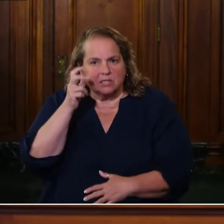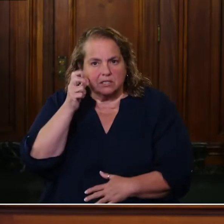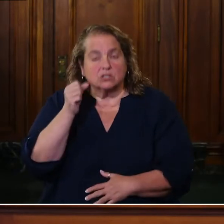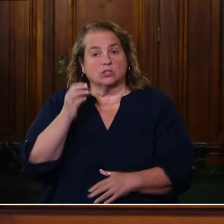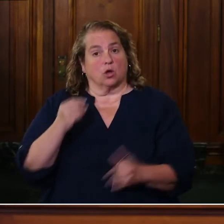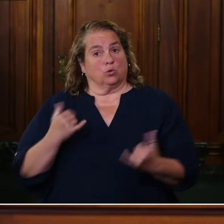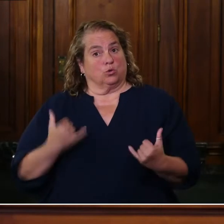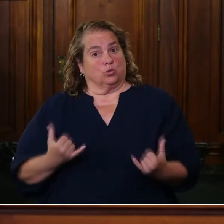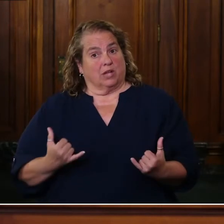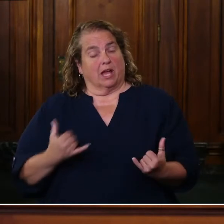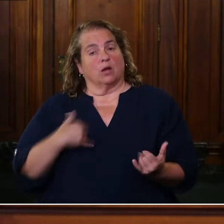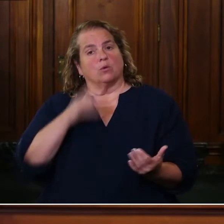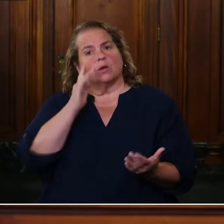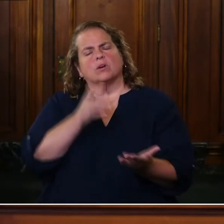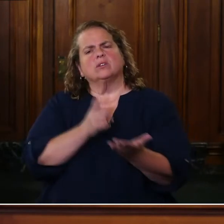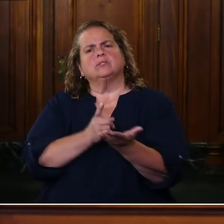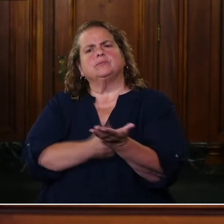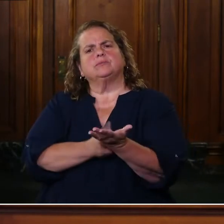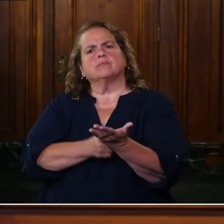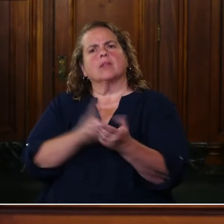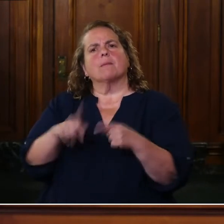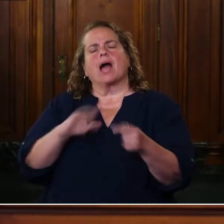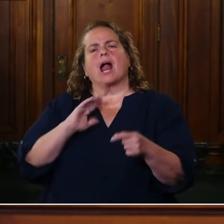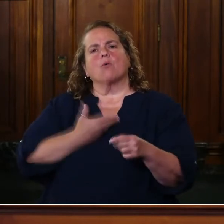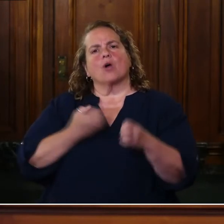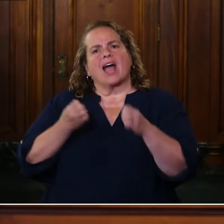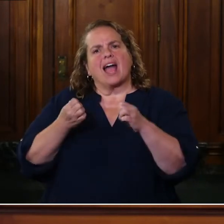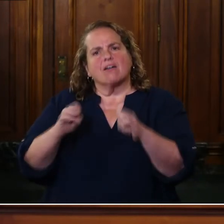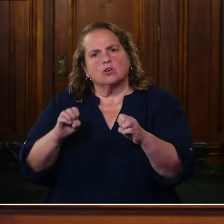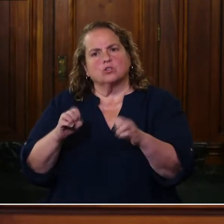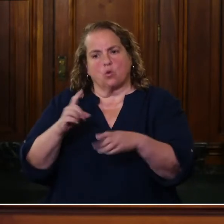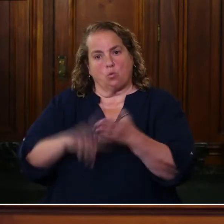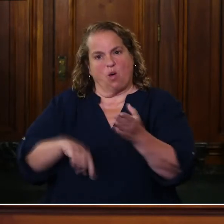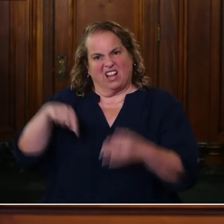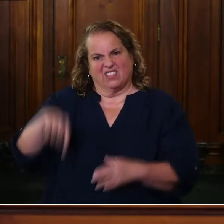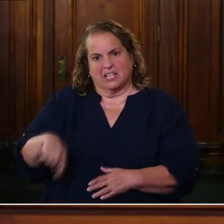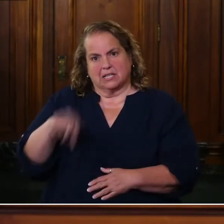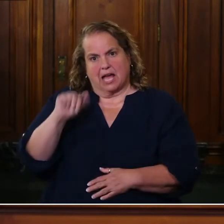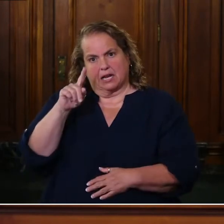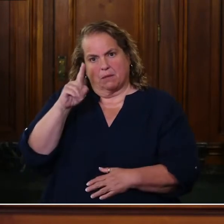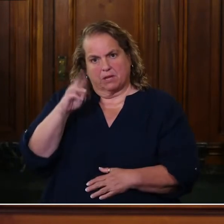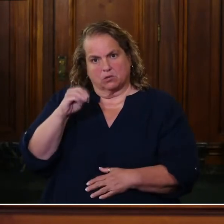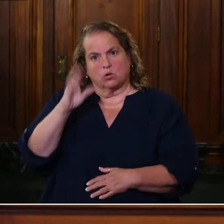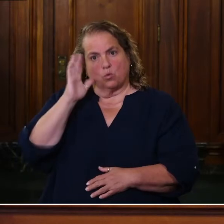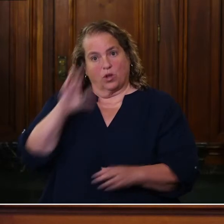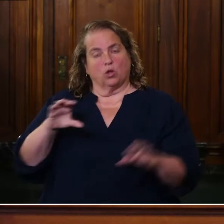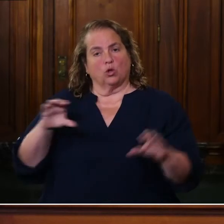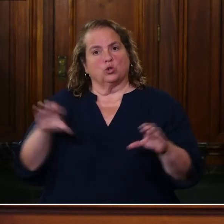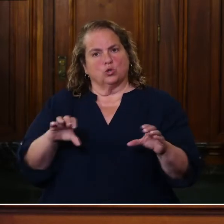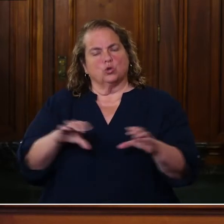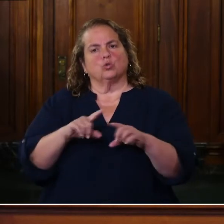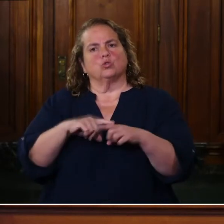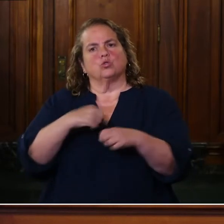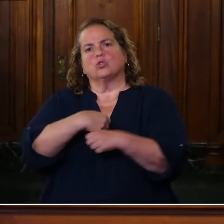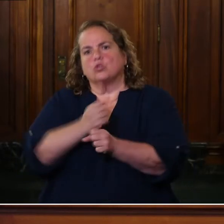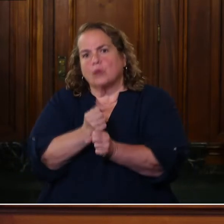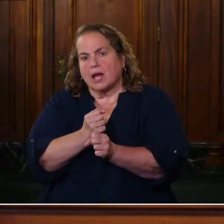we're going to talk about efforts that this administration is going to take to create a quality